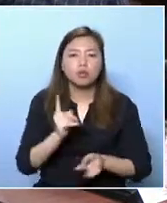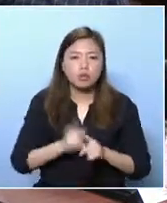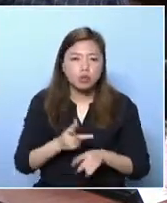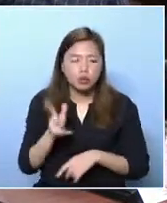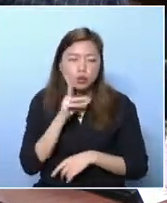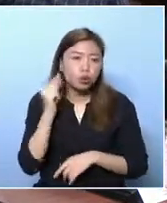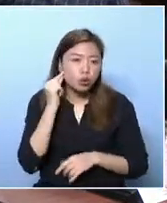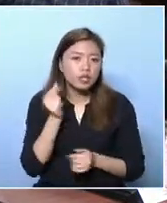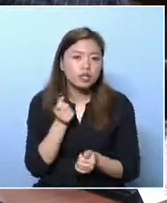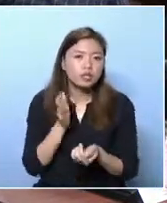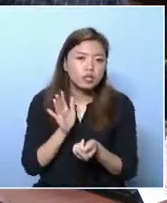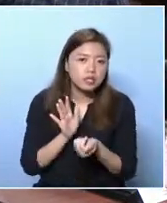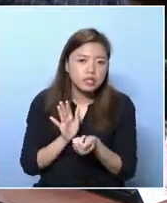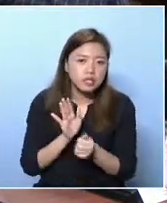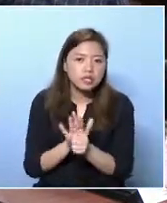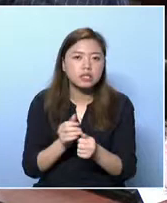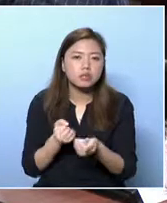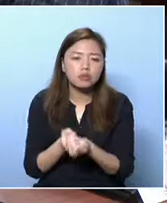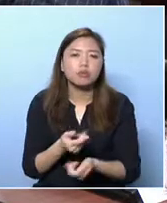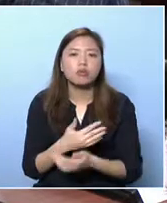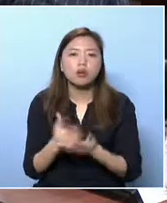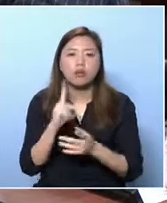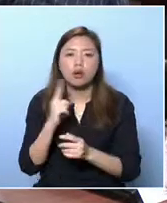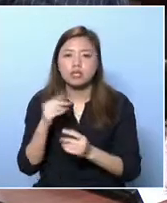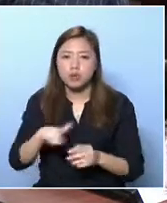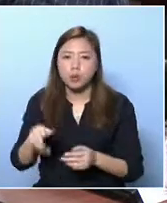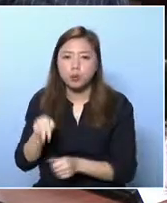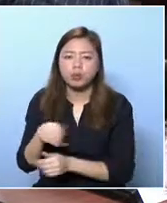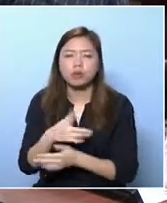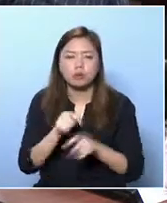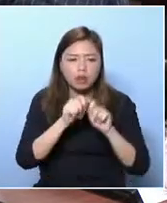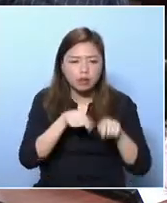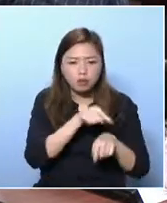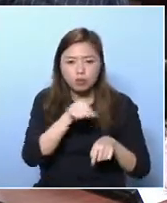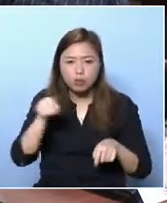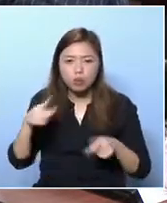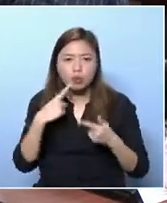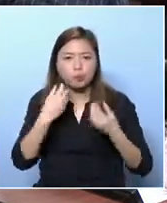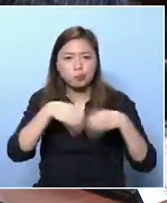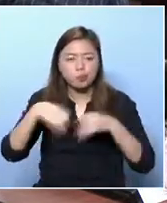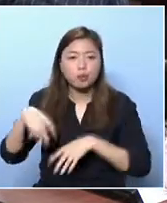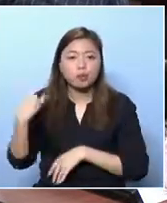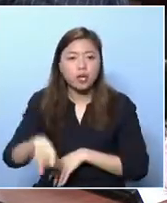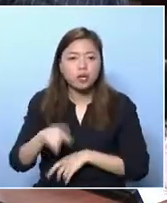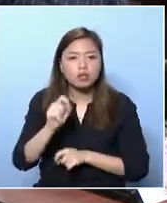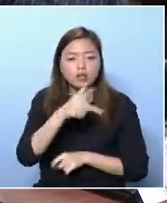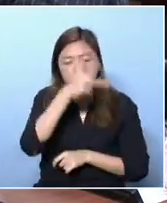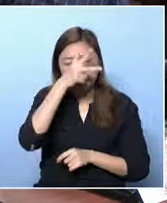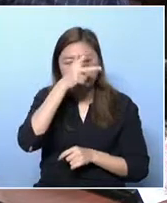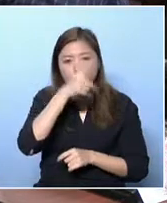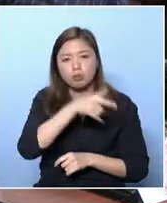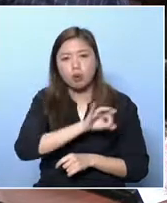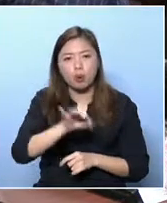training or artistic development. Why is it that there are so many